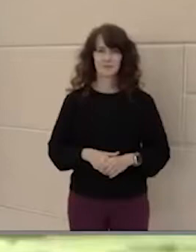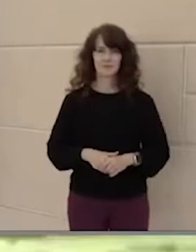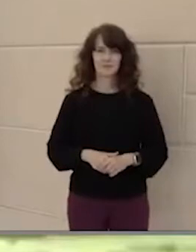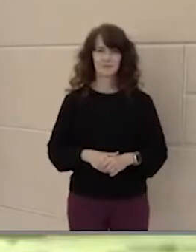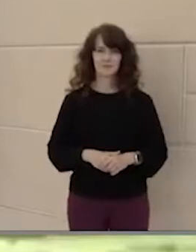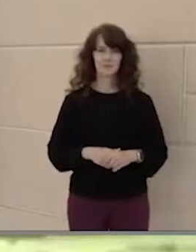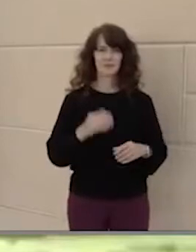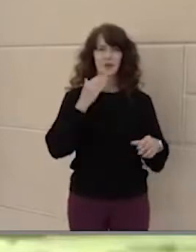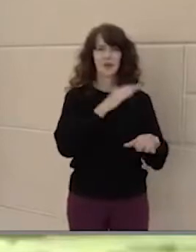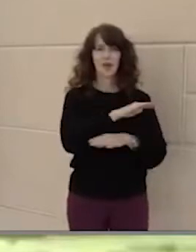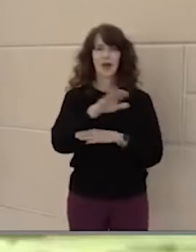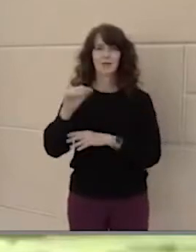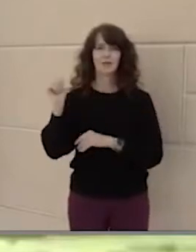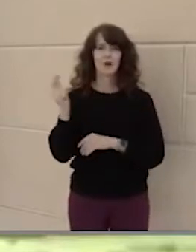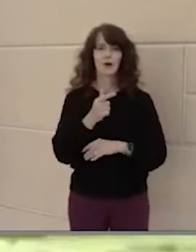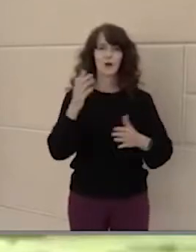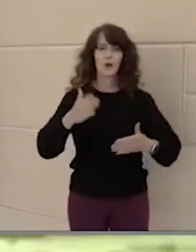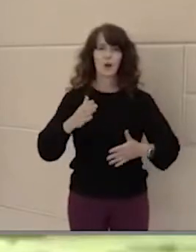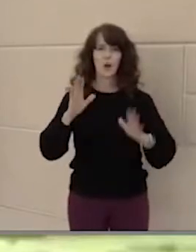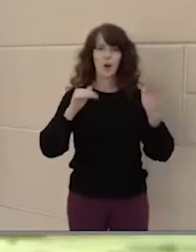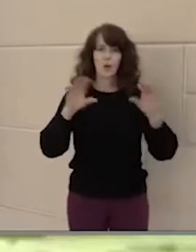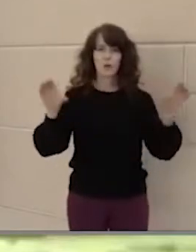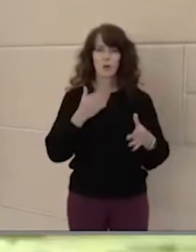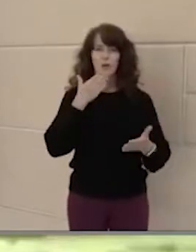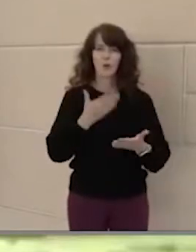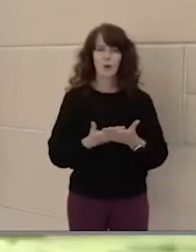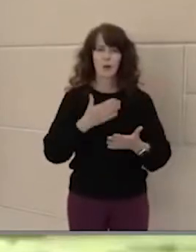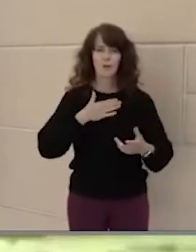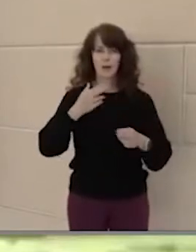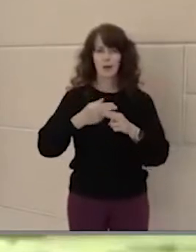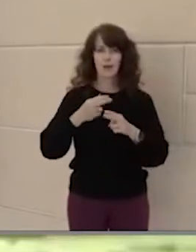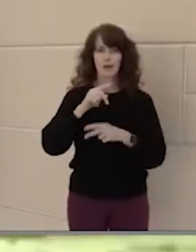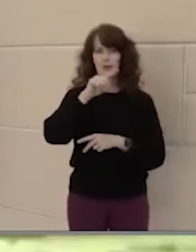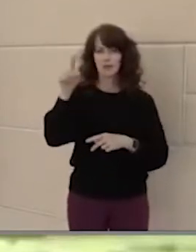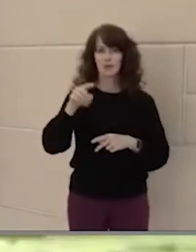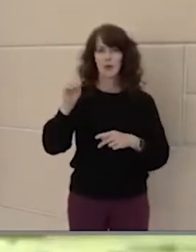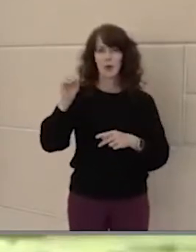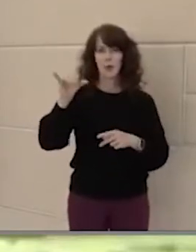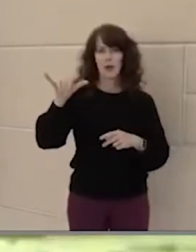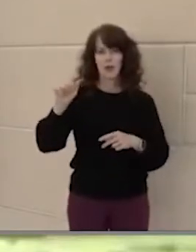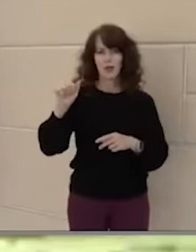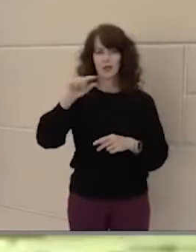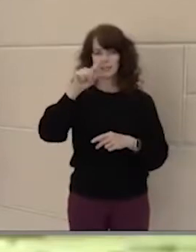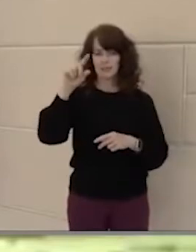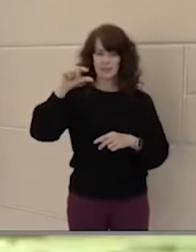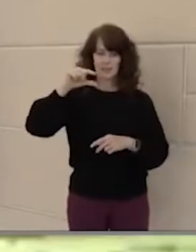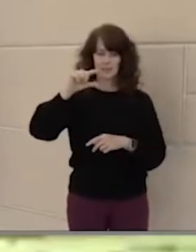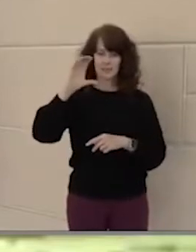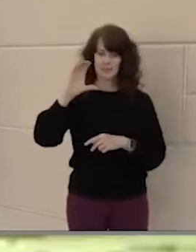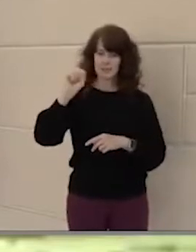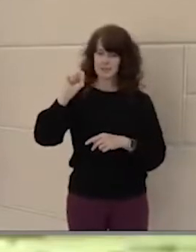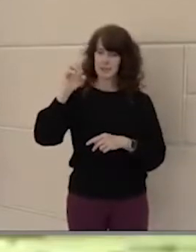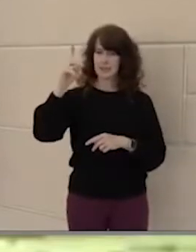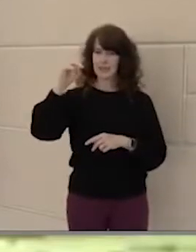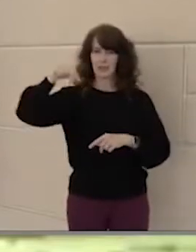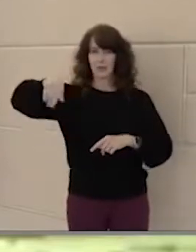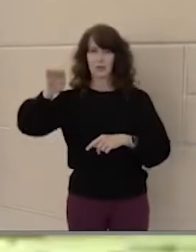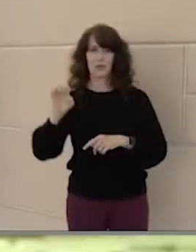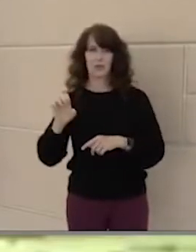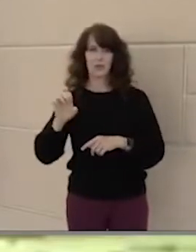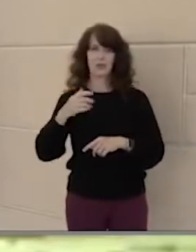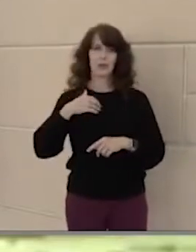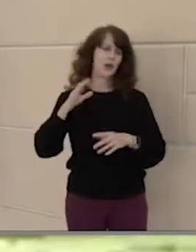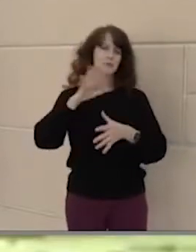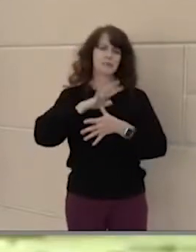Good afternoon everyone. I hope you're doing well. My name is Zoya Siddiqui and I was senior and member of ASB at Sato